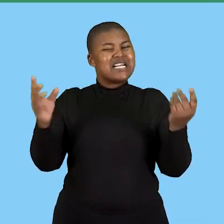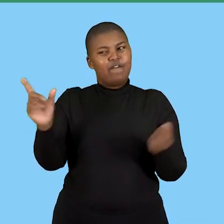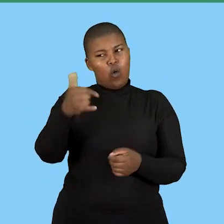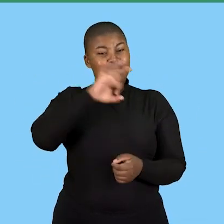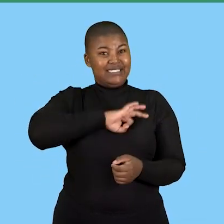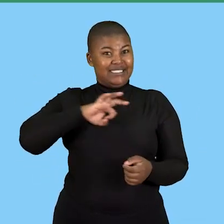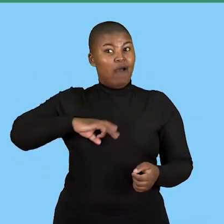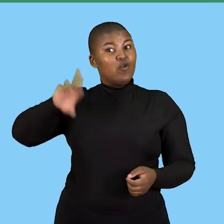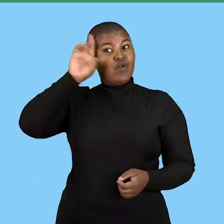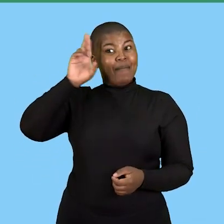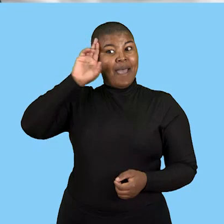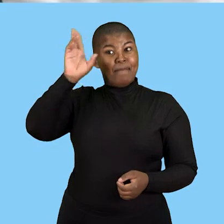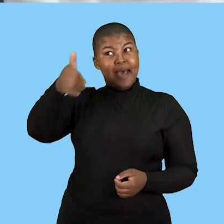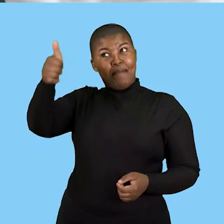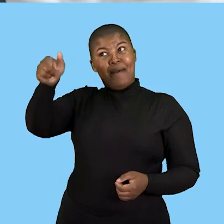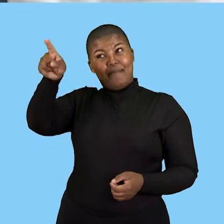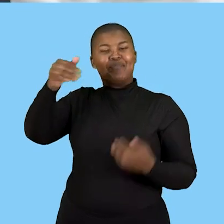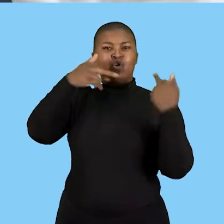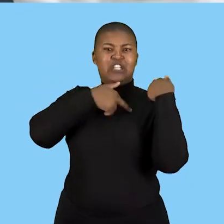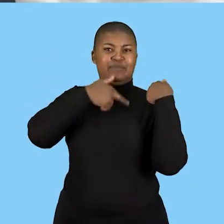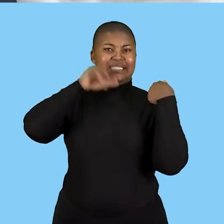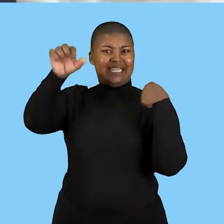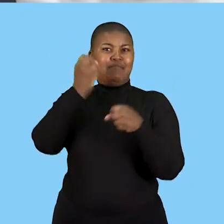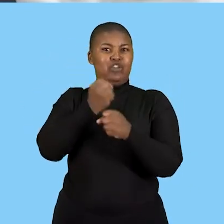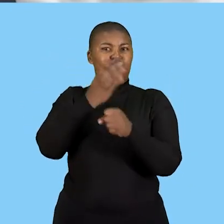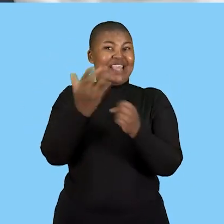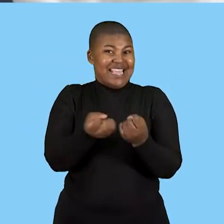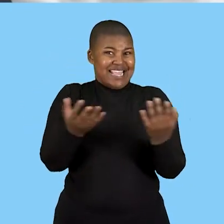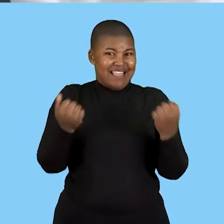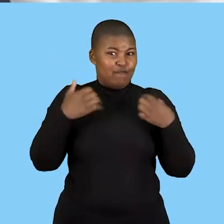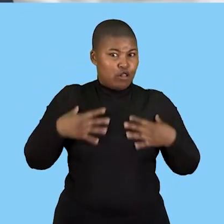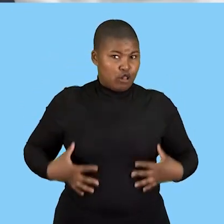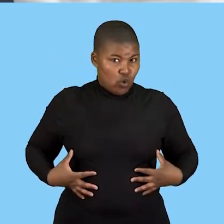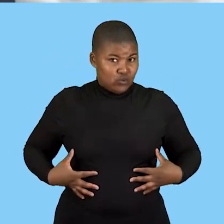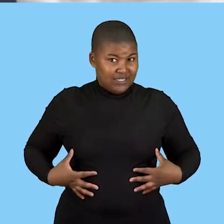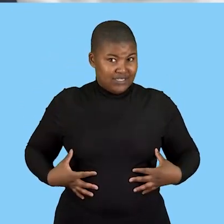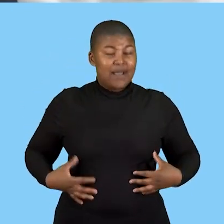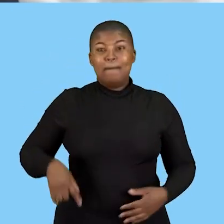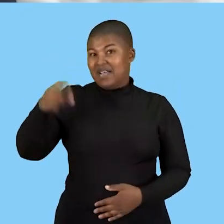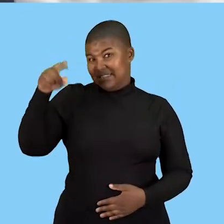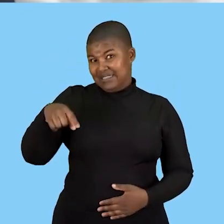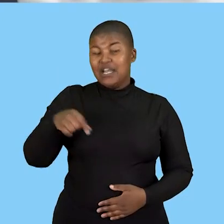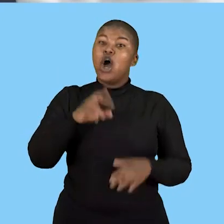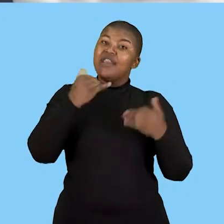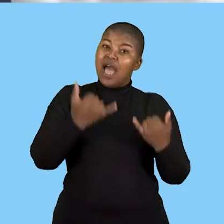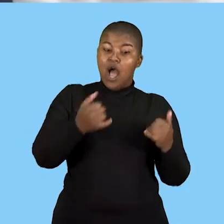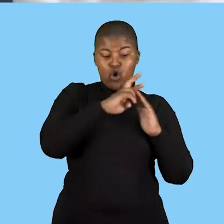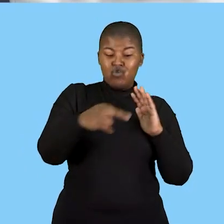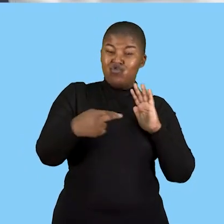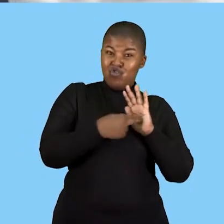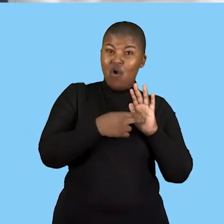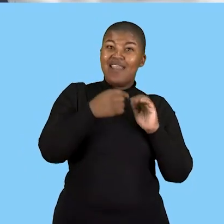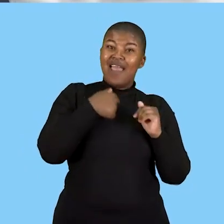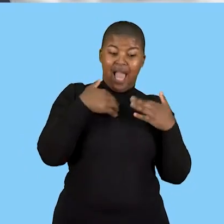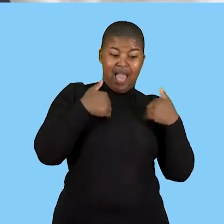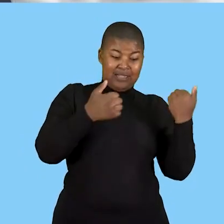of the employer is to provide the the way the the the the protective clothing but the rules on health and safety